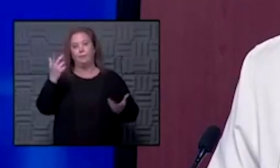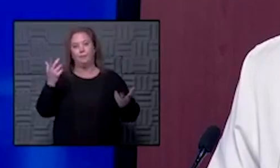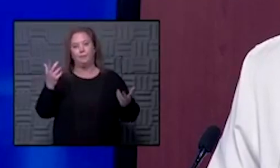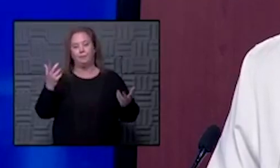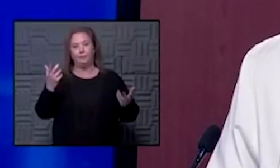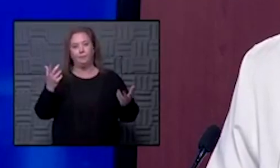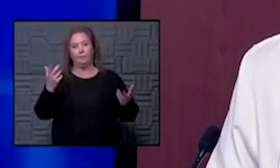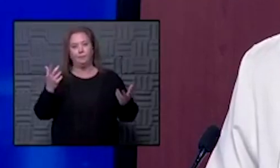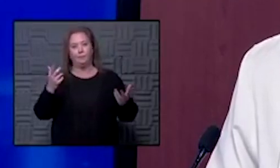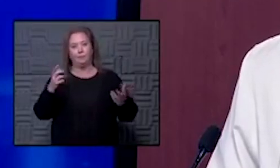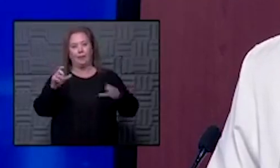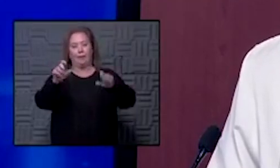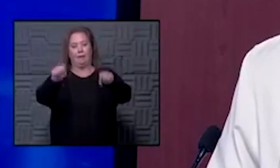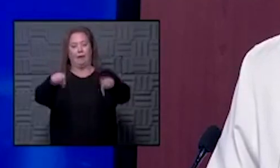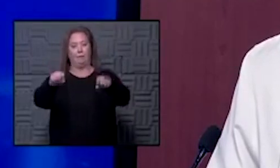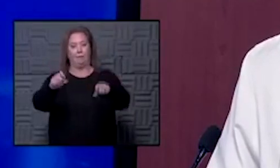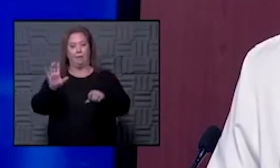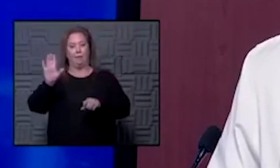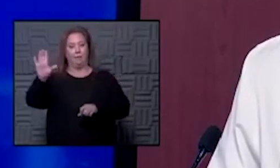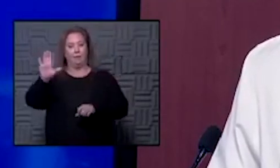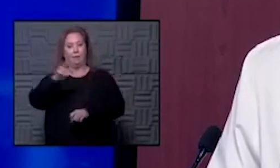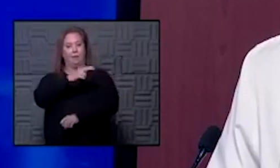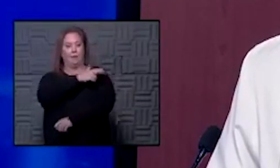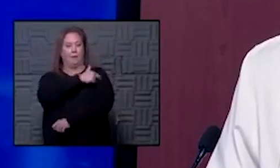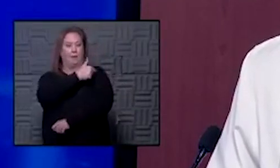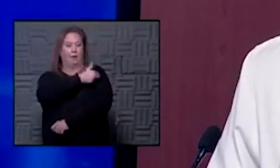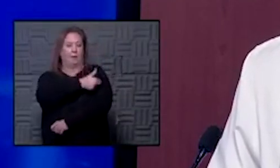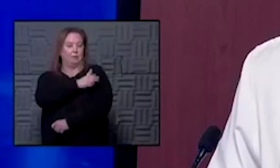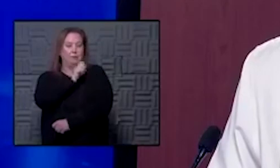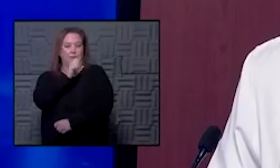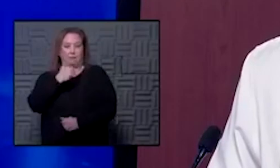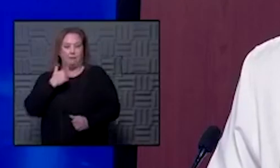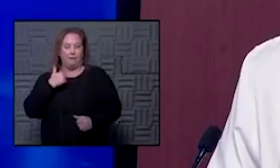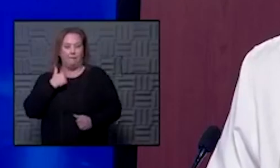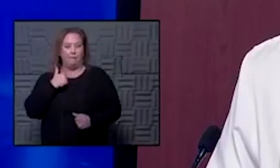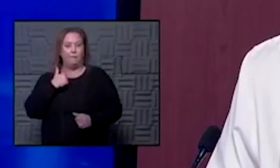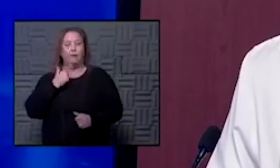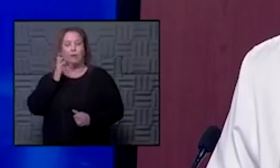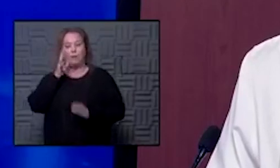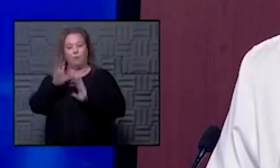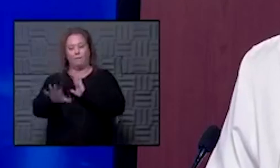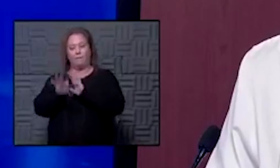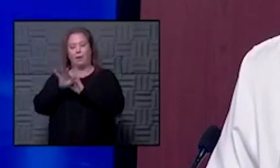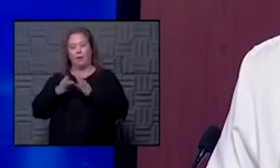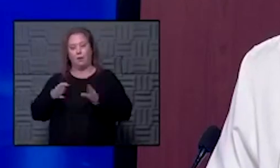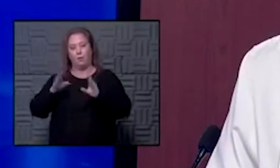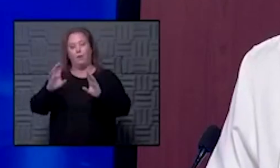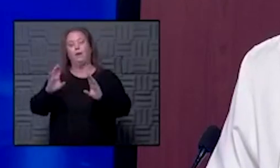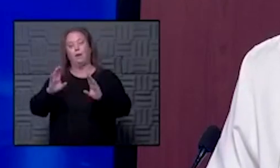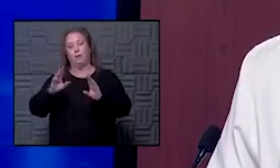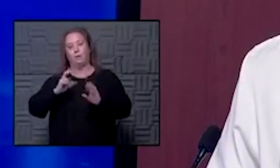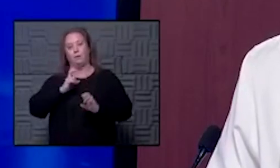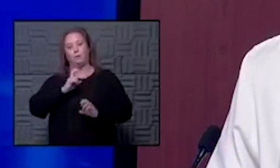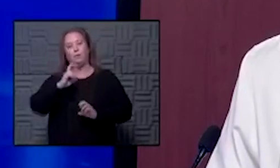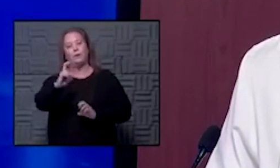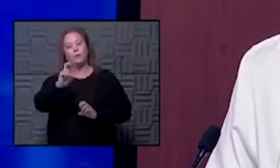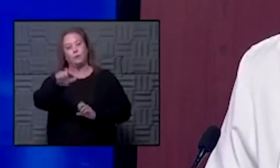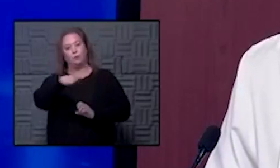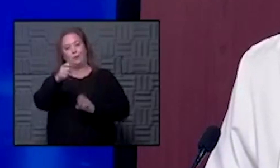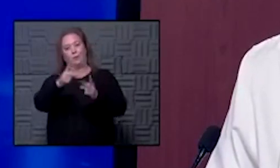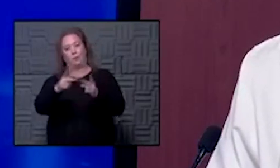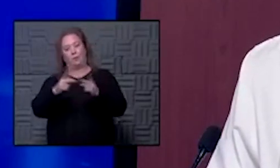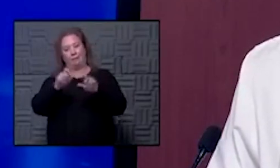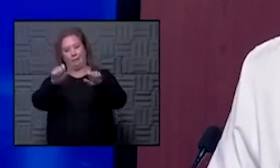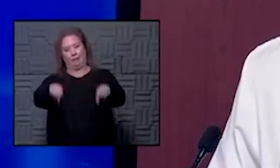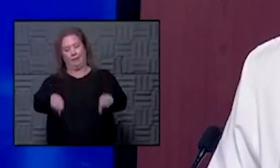a capability that that particular facility does not have they will find a way to get you to some place um that